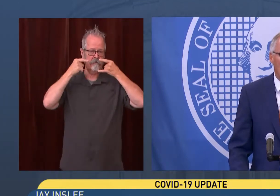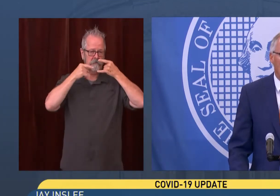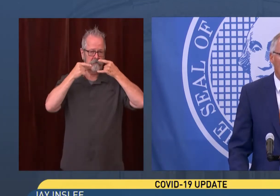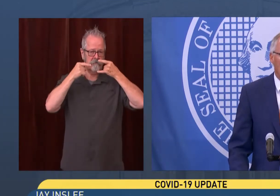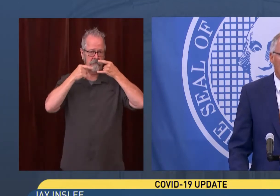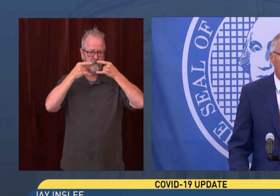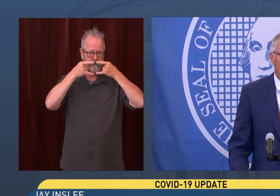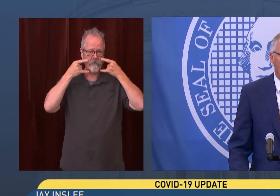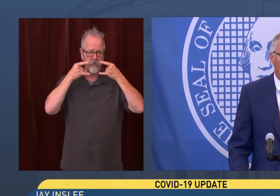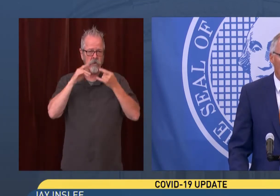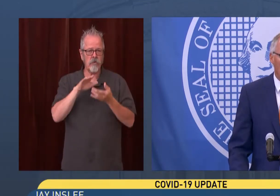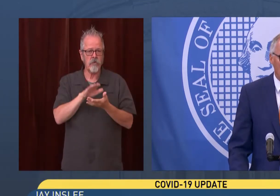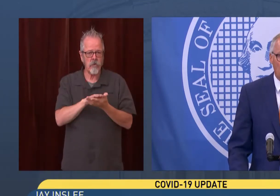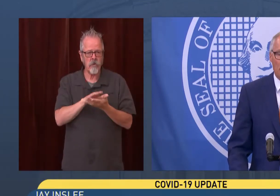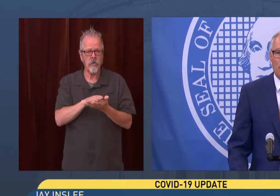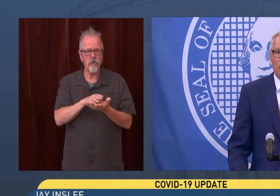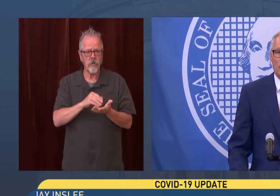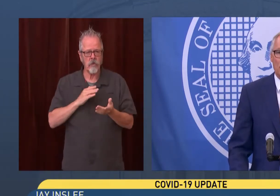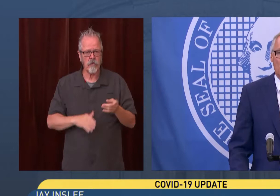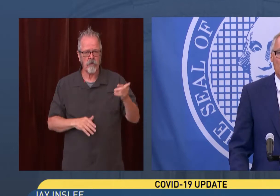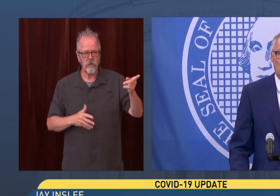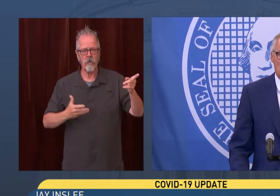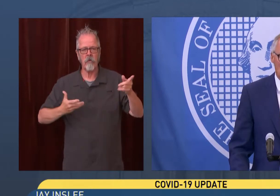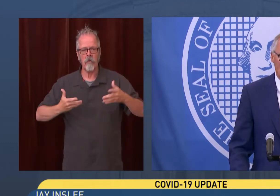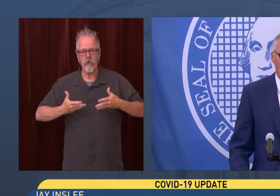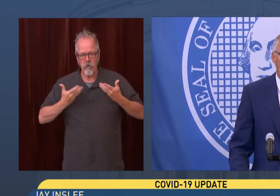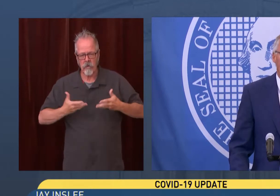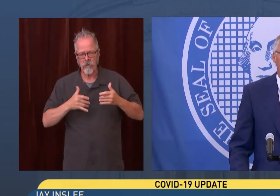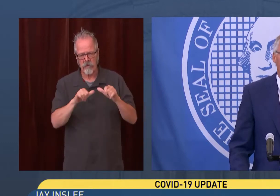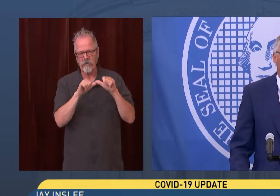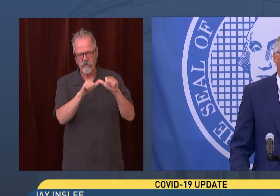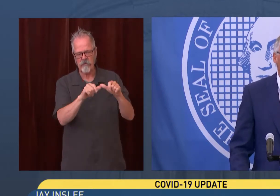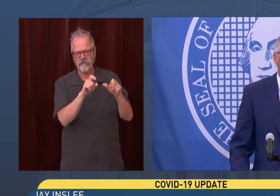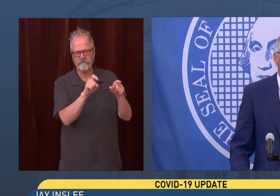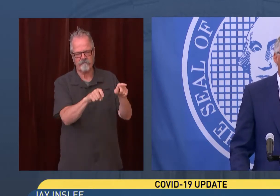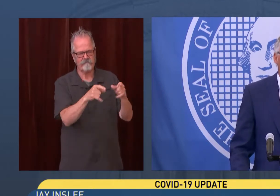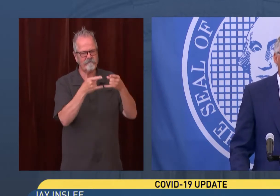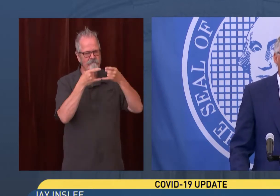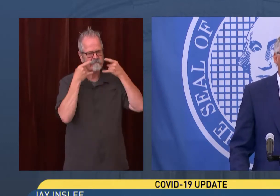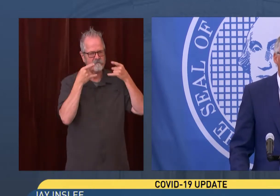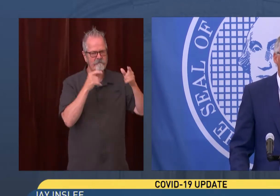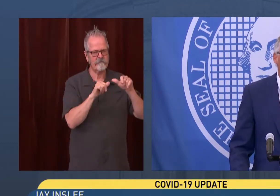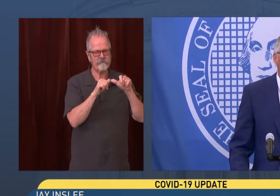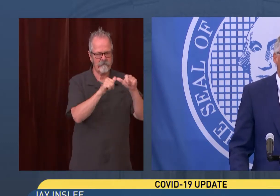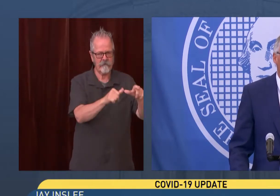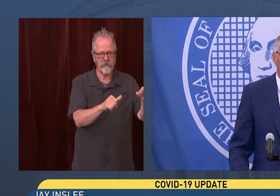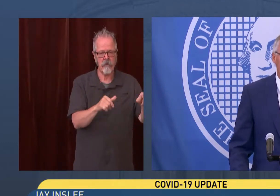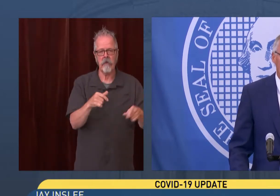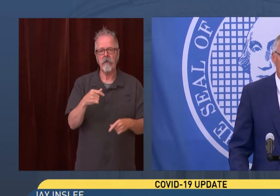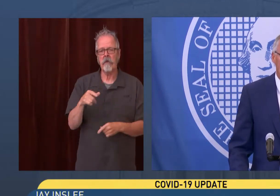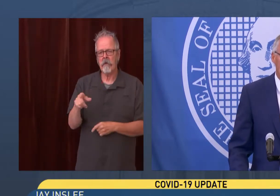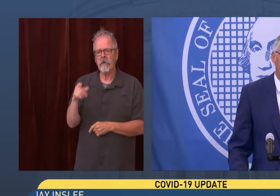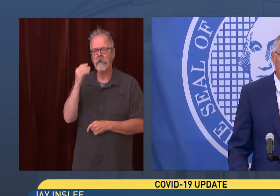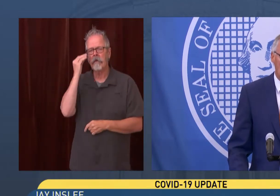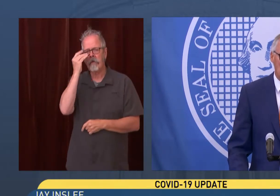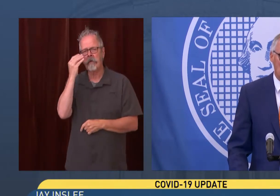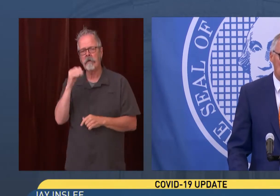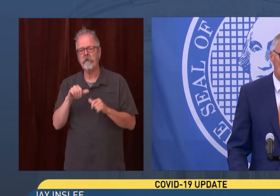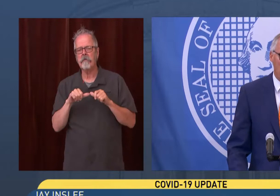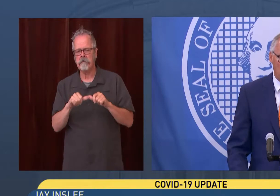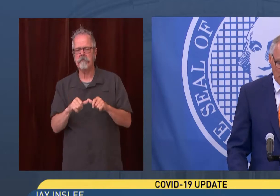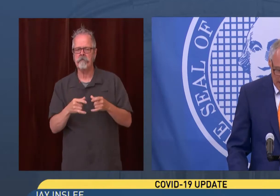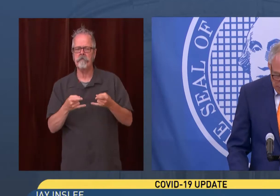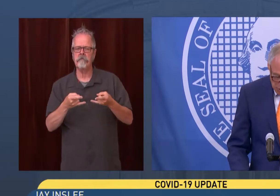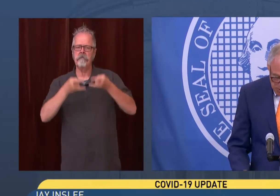people, and we will ask people to consider masking in other conditions consistent with the